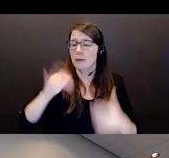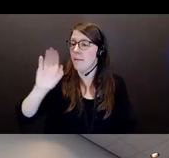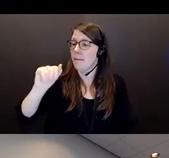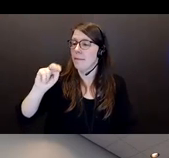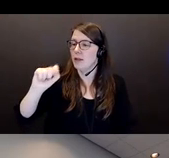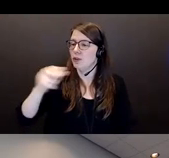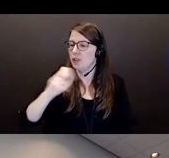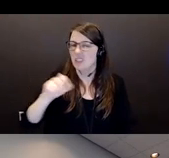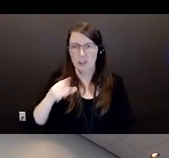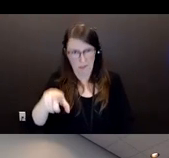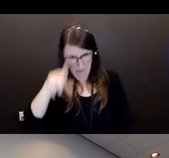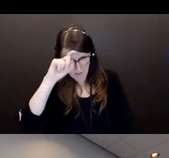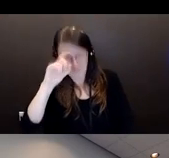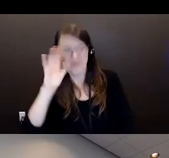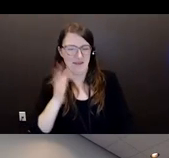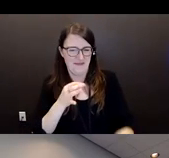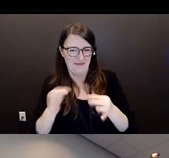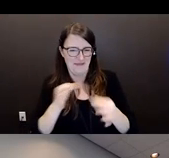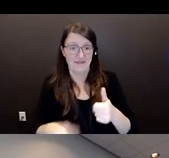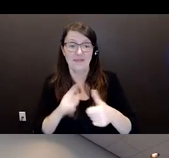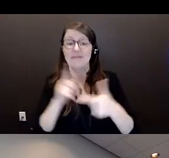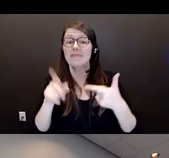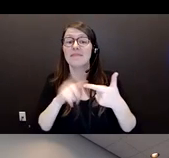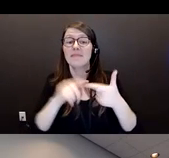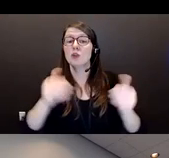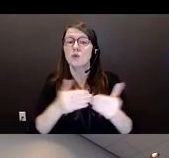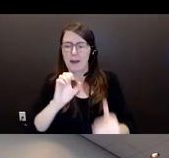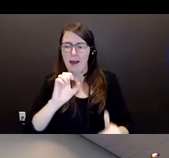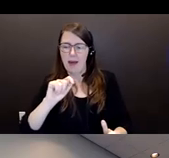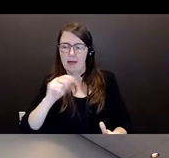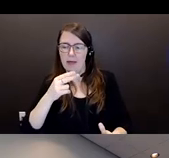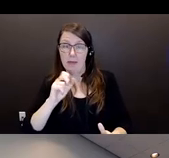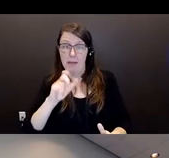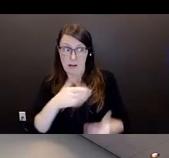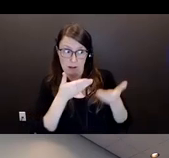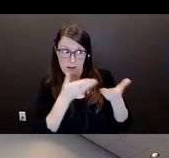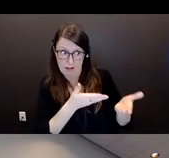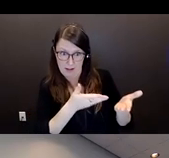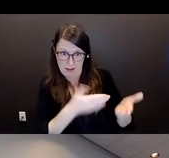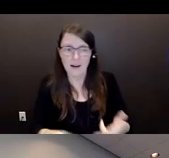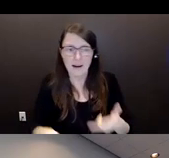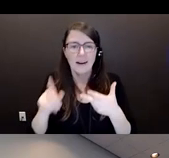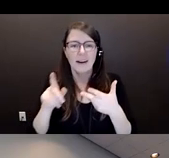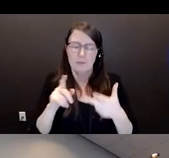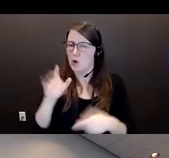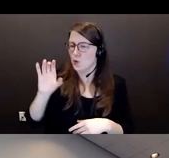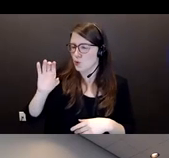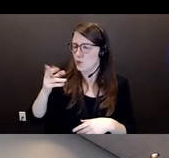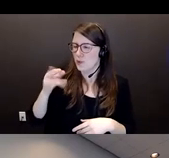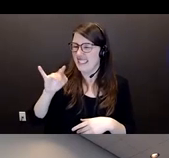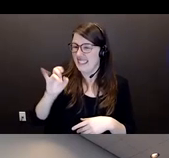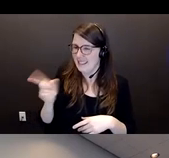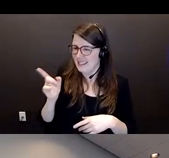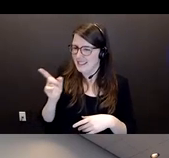Introduction to Ethel. I'll give you a little insight into Ethel. We'll get a better insight off Christine who's beside me. My camera